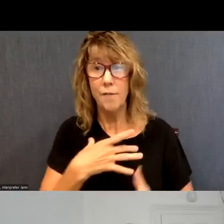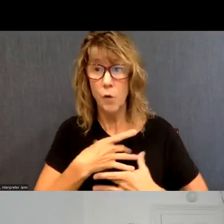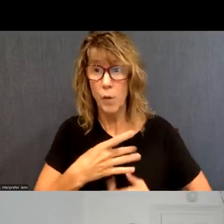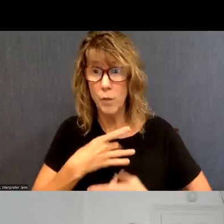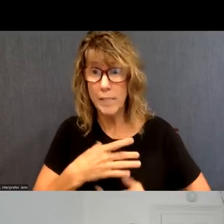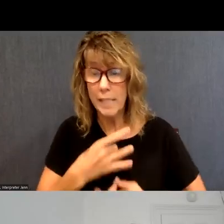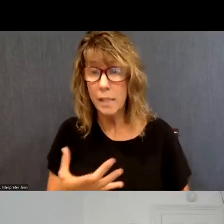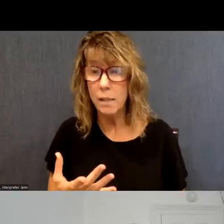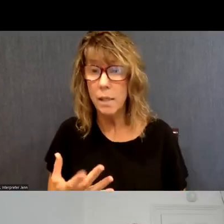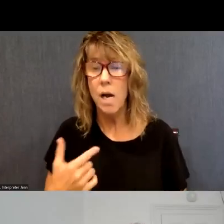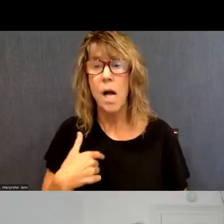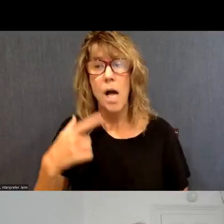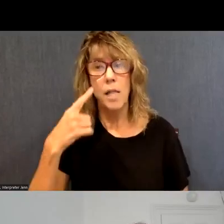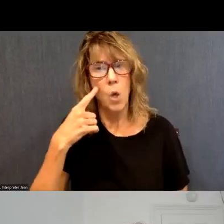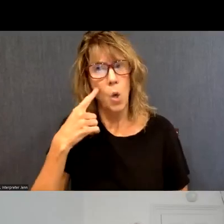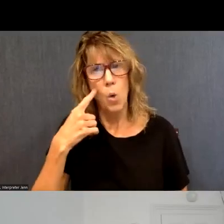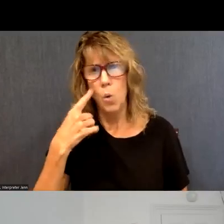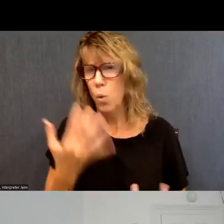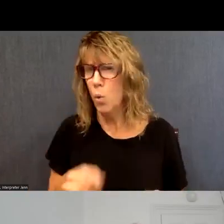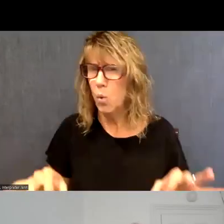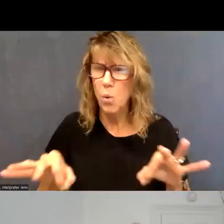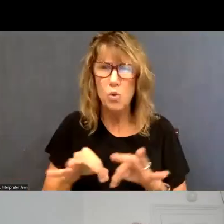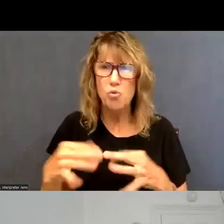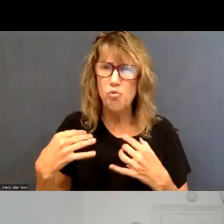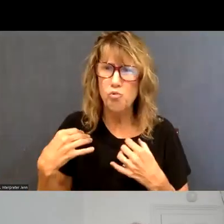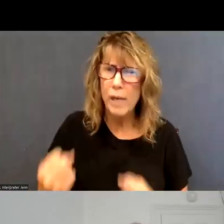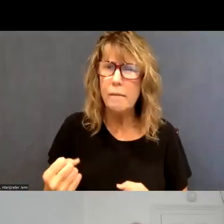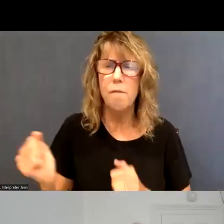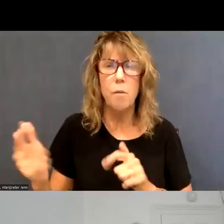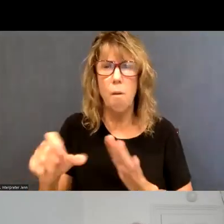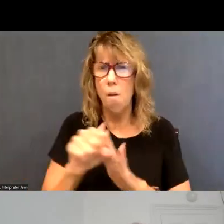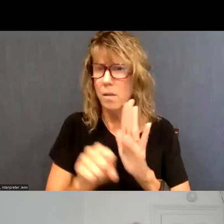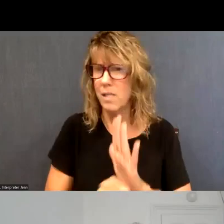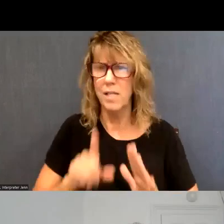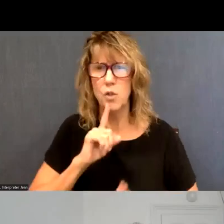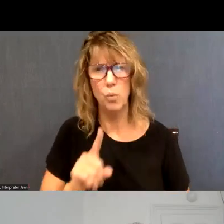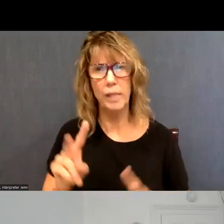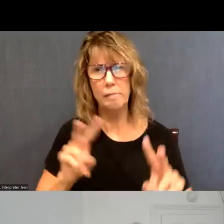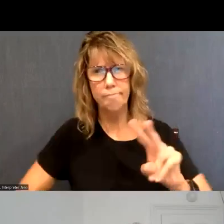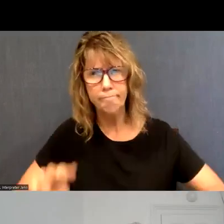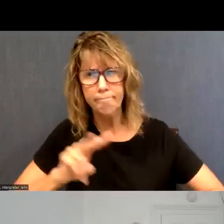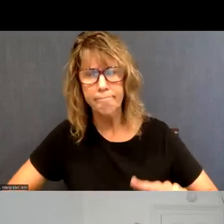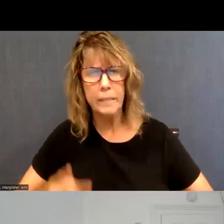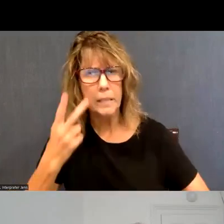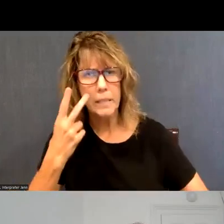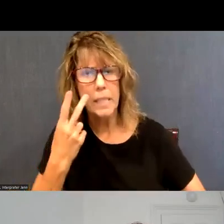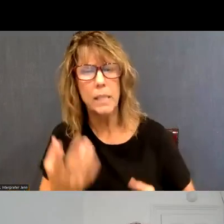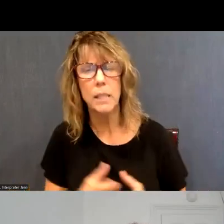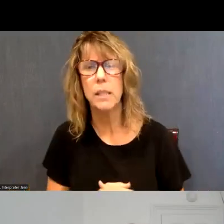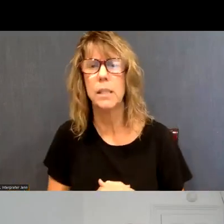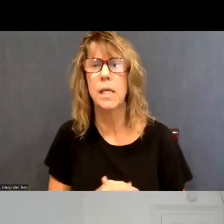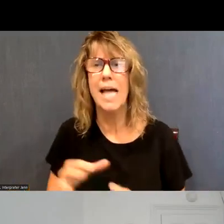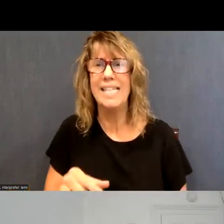area, it's, I think, a critical area for all states to be looking at, um, essentially in most